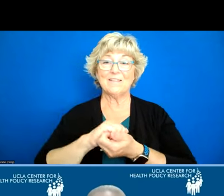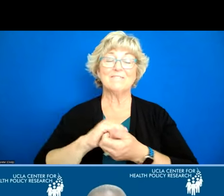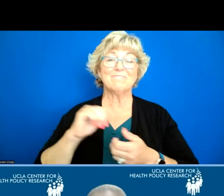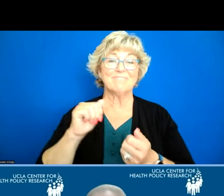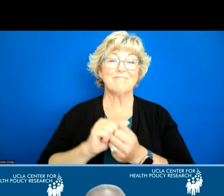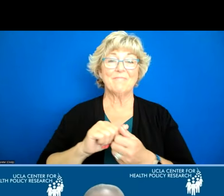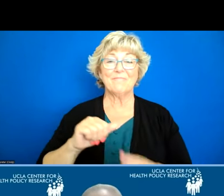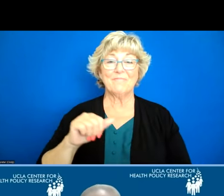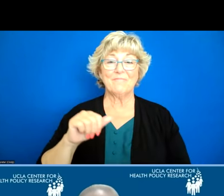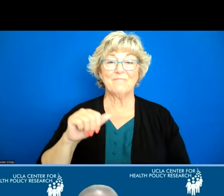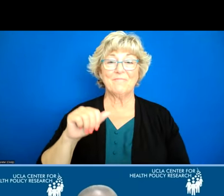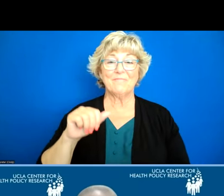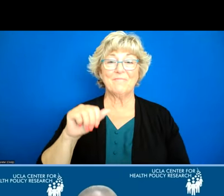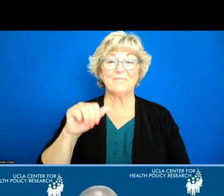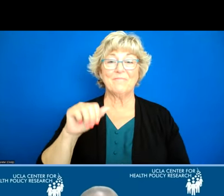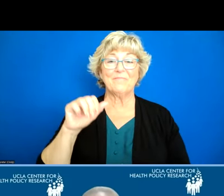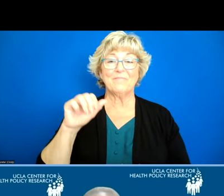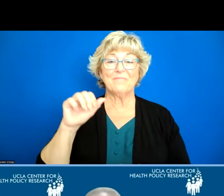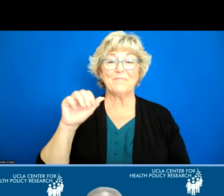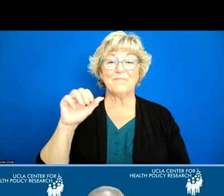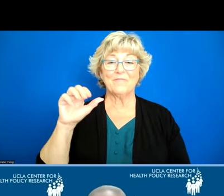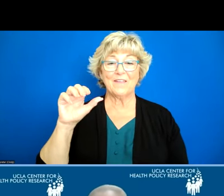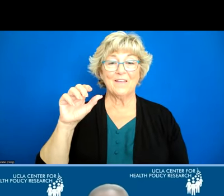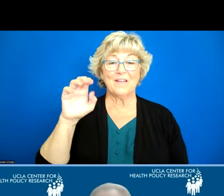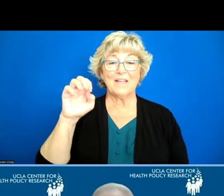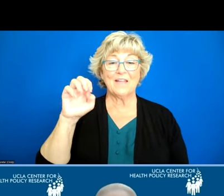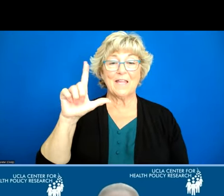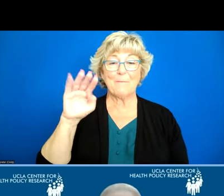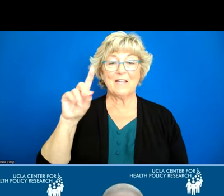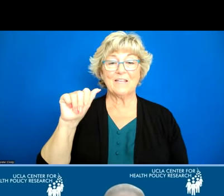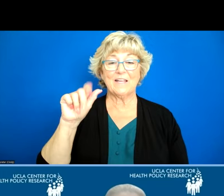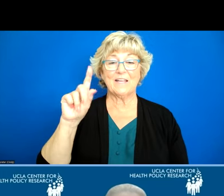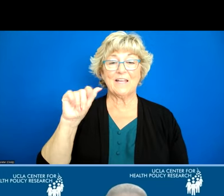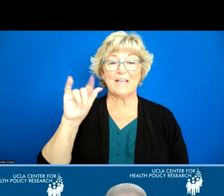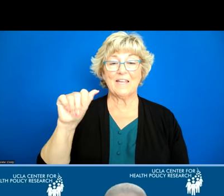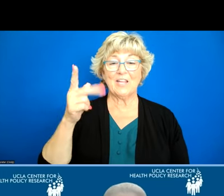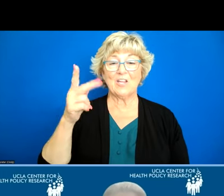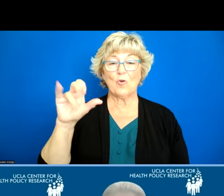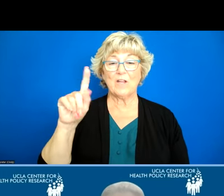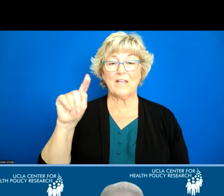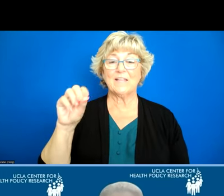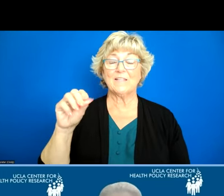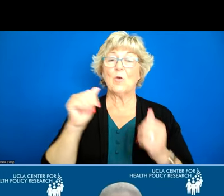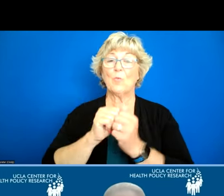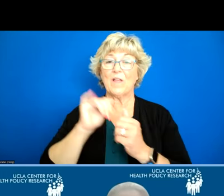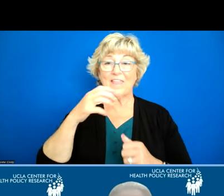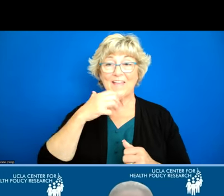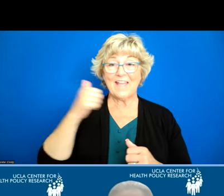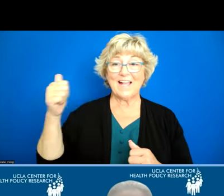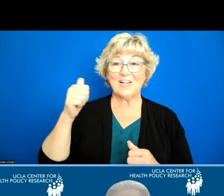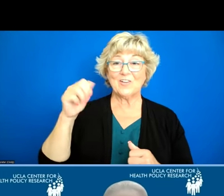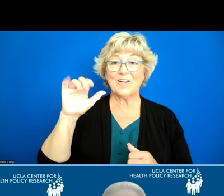padilla frausto and to have the opportunity to share some information about the california elder index with all of you